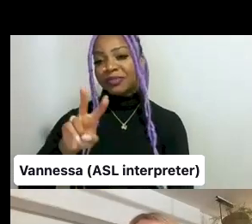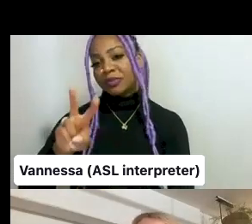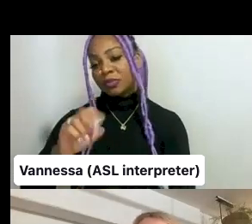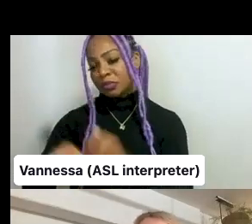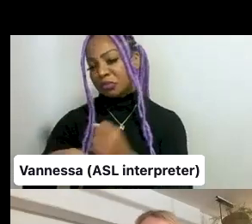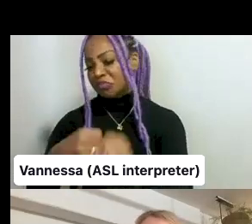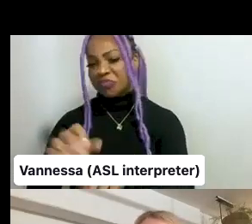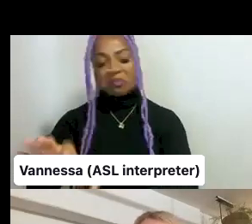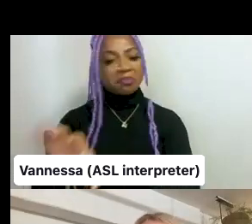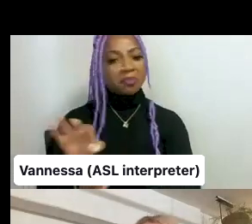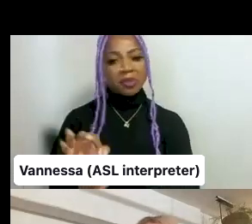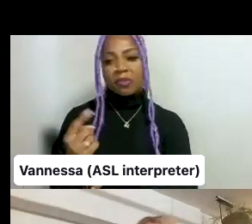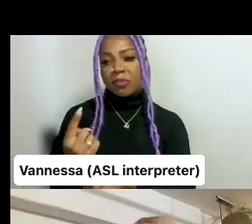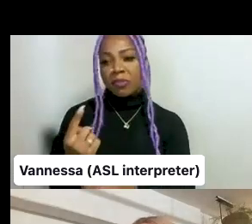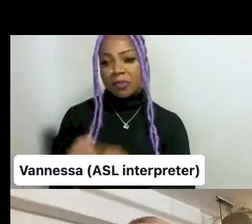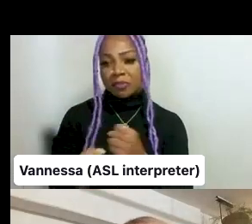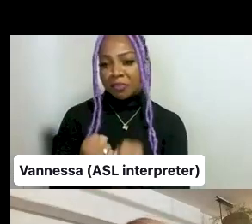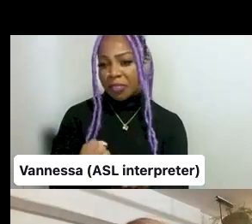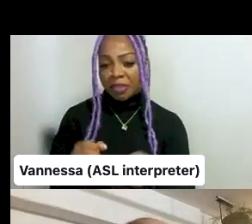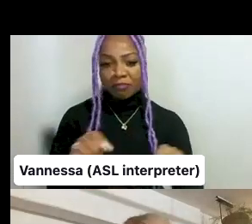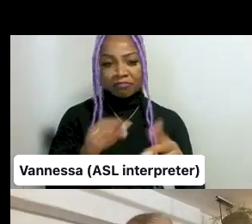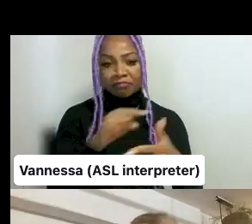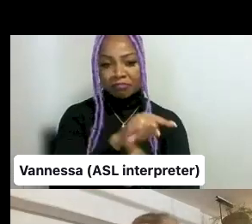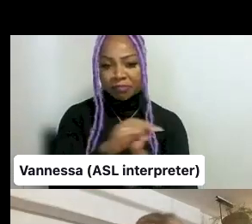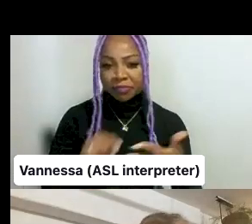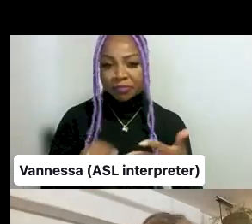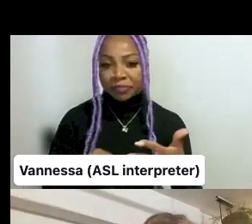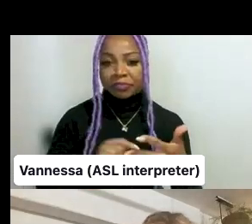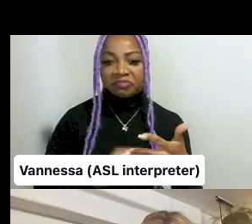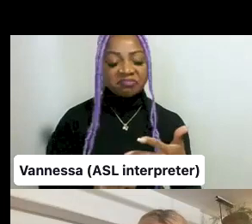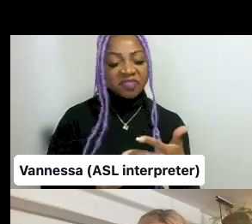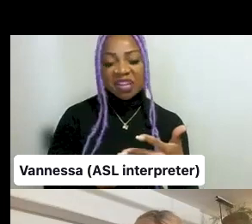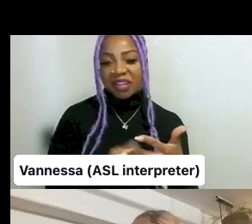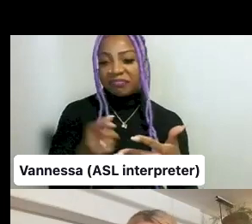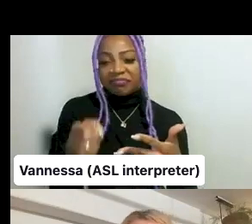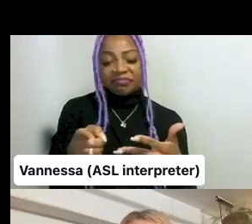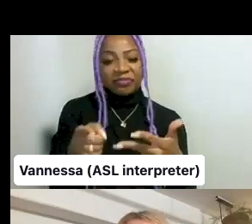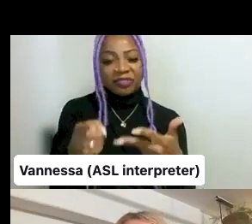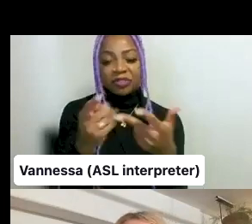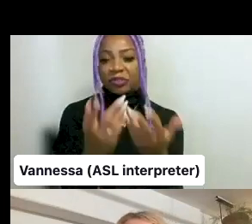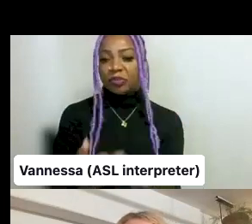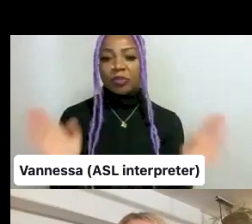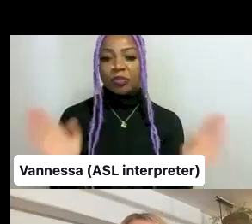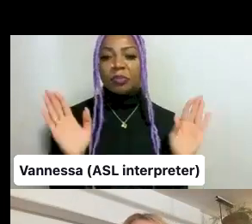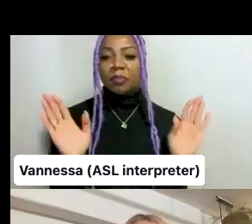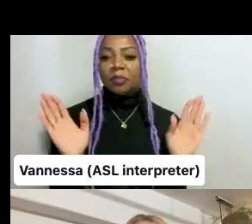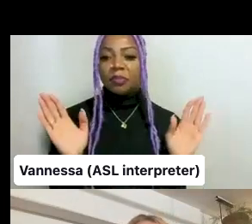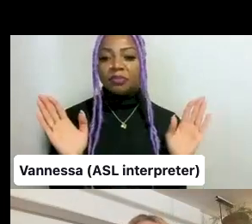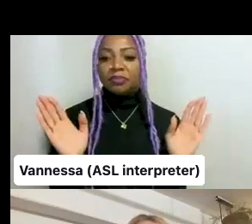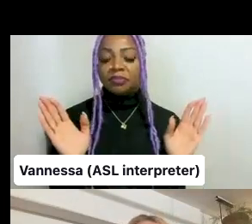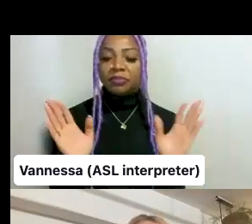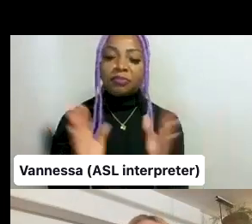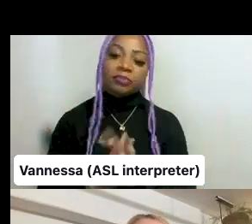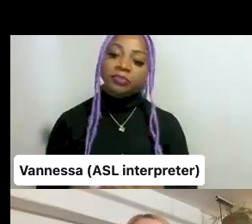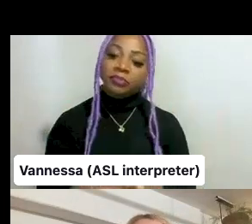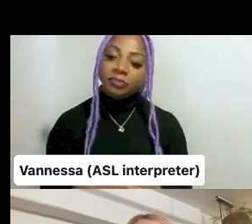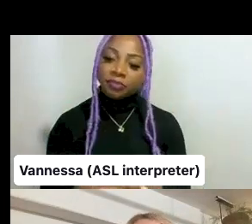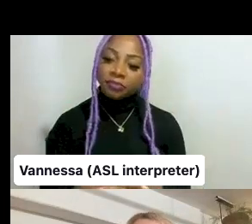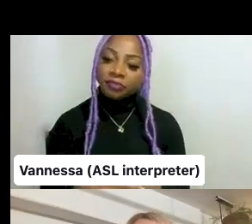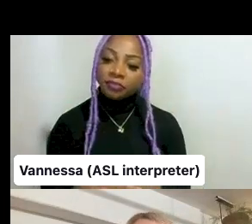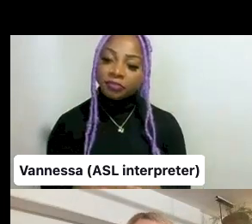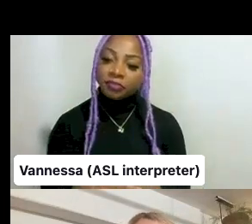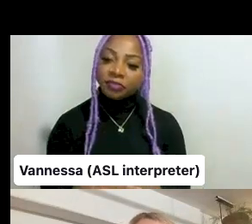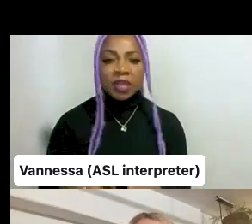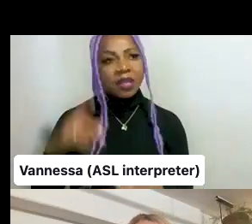uh, one of the three and, uh, do with it as you please. And then we thought, okay, well, maybe that, um, is too